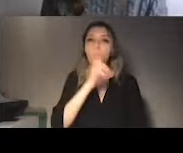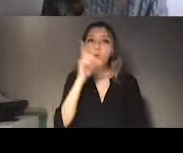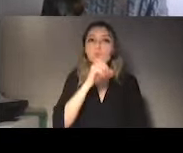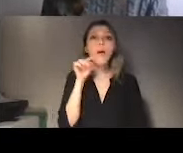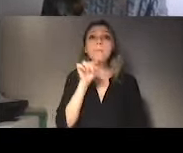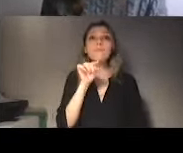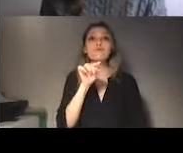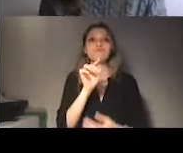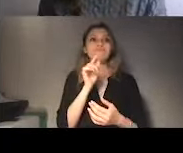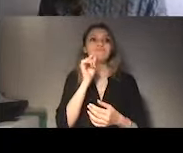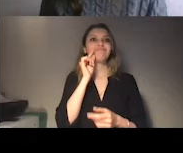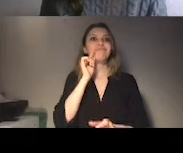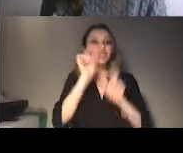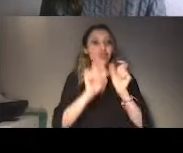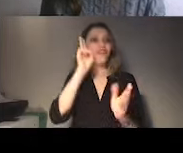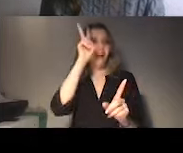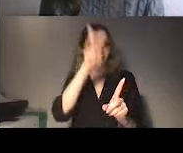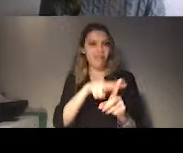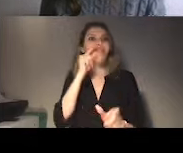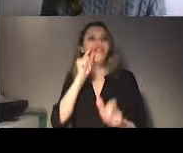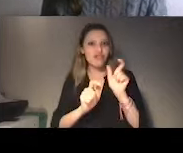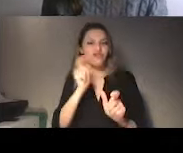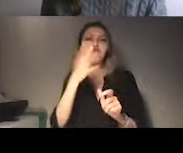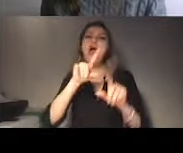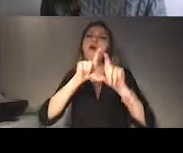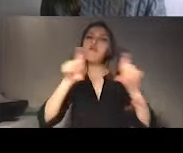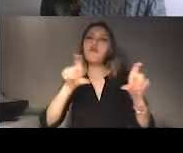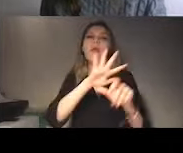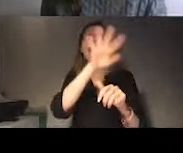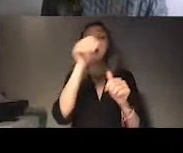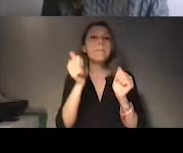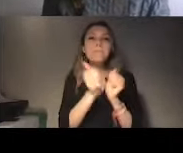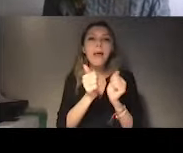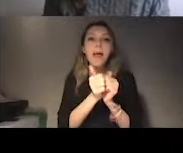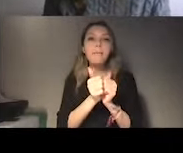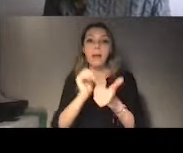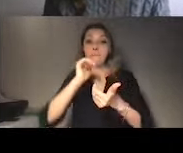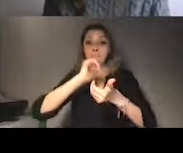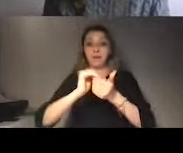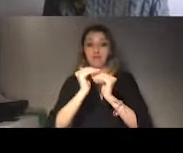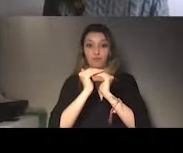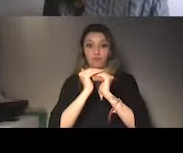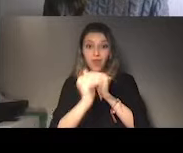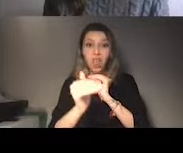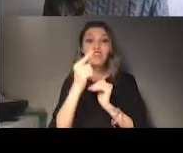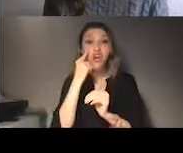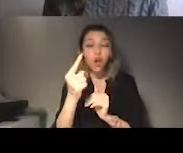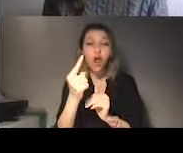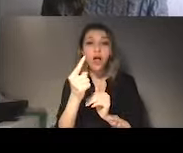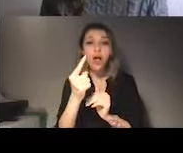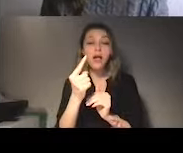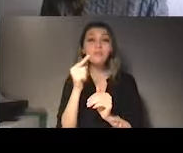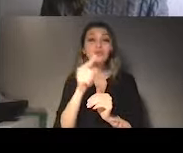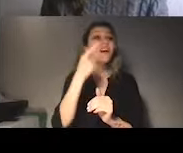with the UN mechanism, UPRI info is there to provide all the information linked to this mechanism and how